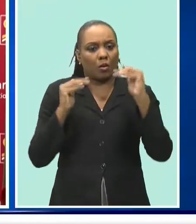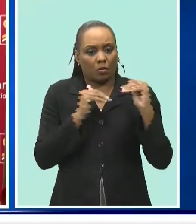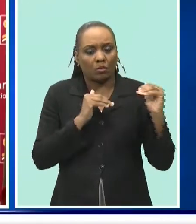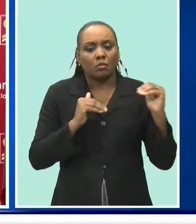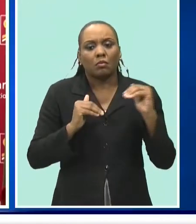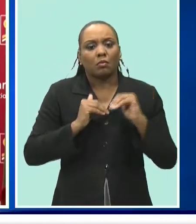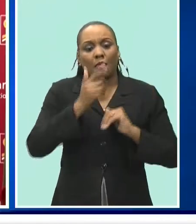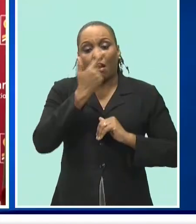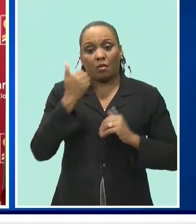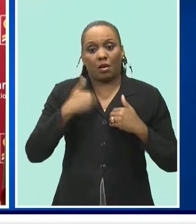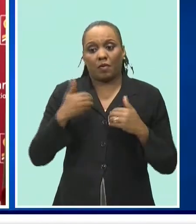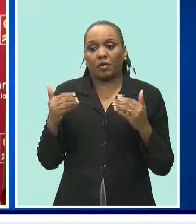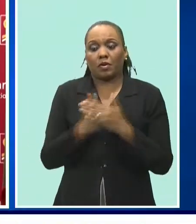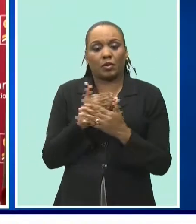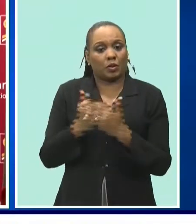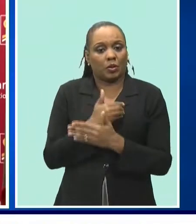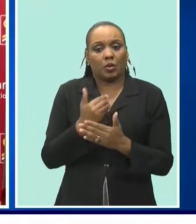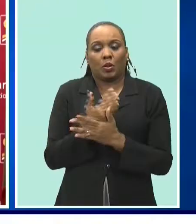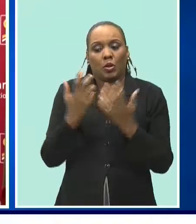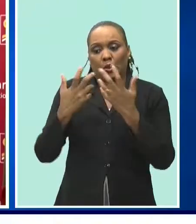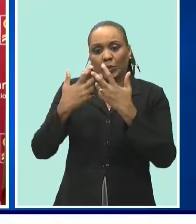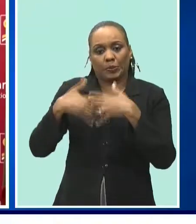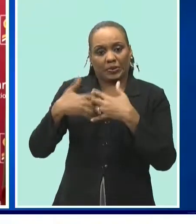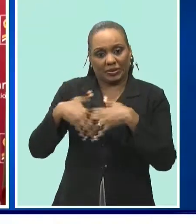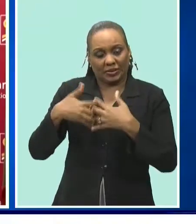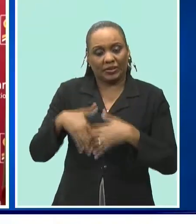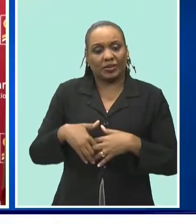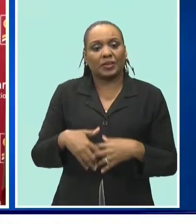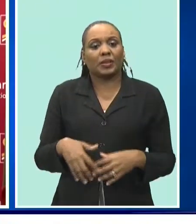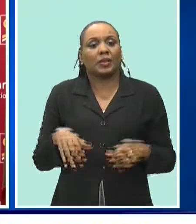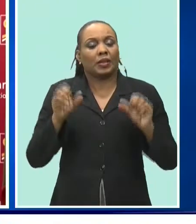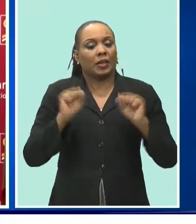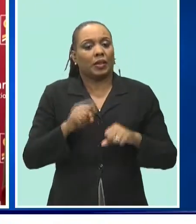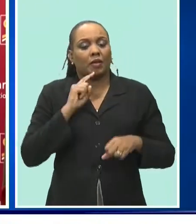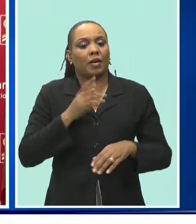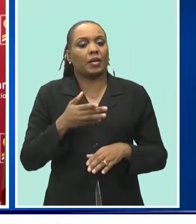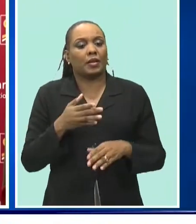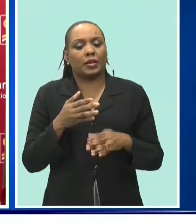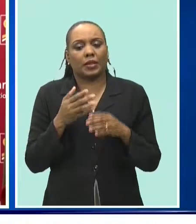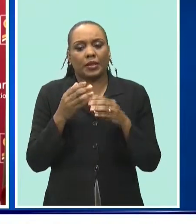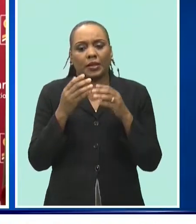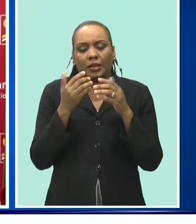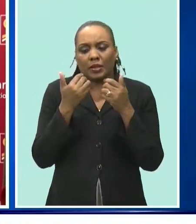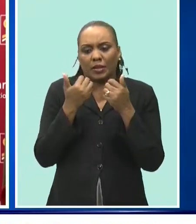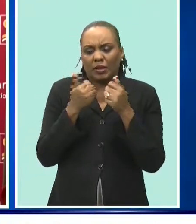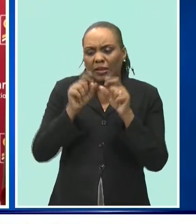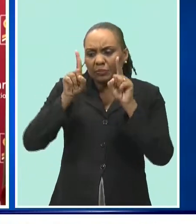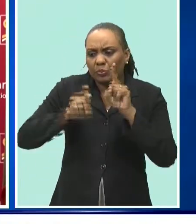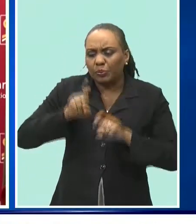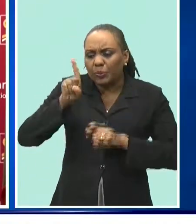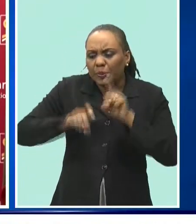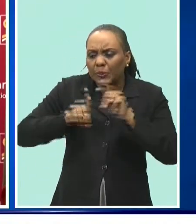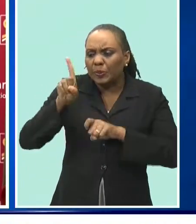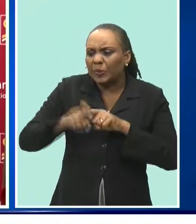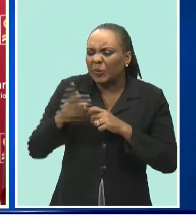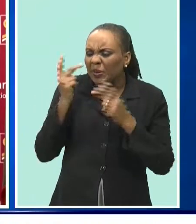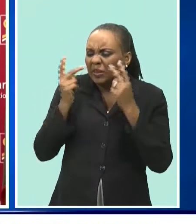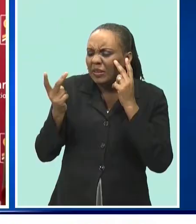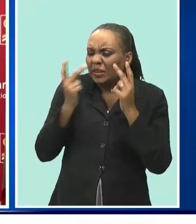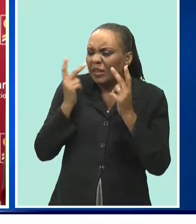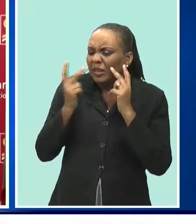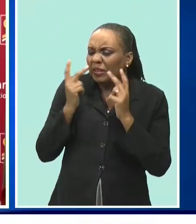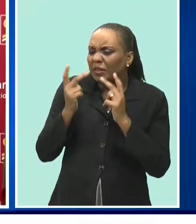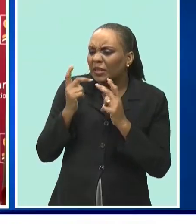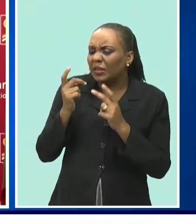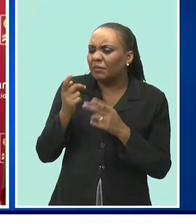donation of this pentagram tomography machine we can begin to better diagnose those afflicted by keratoconus and